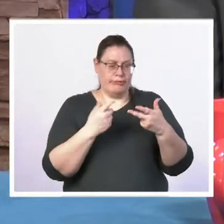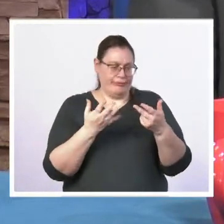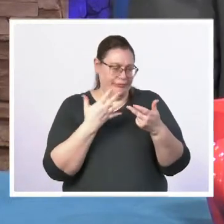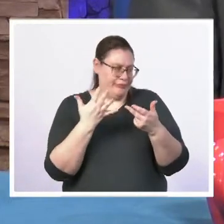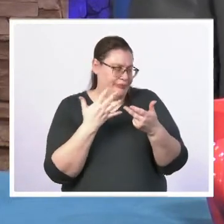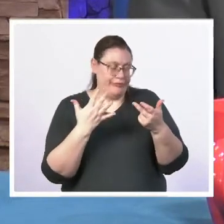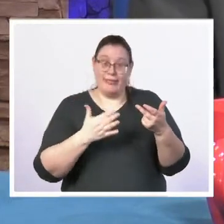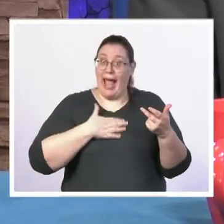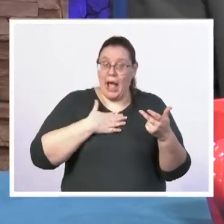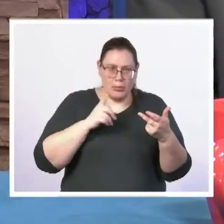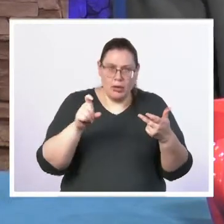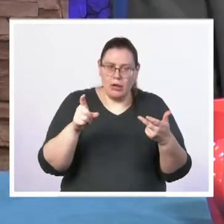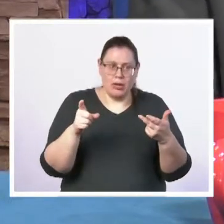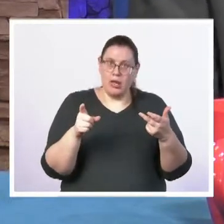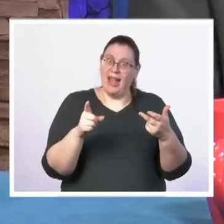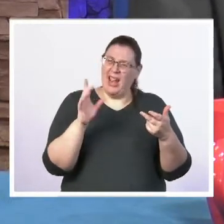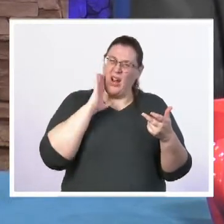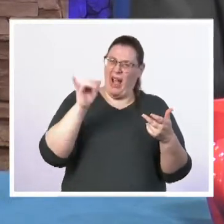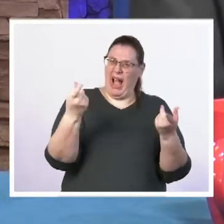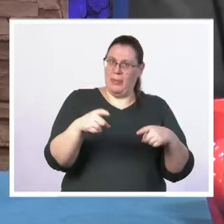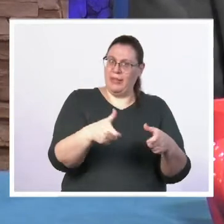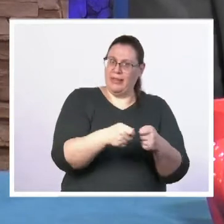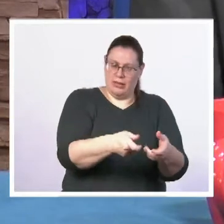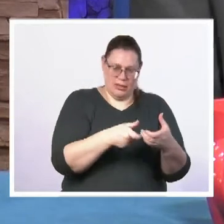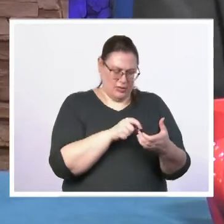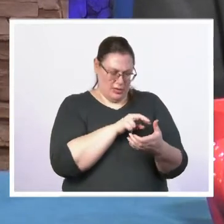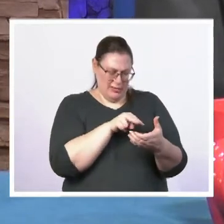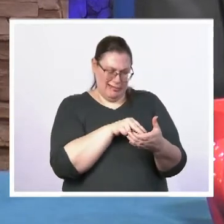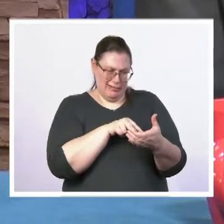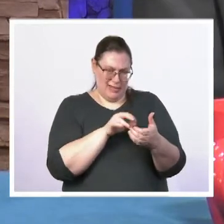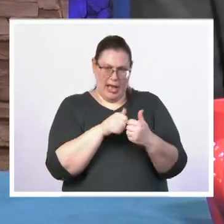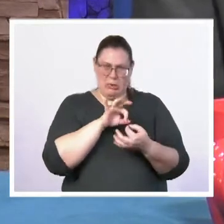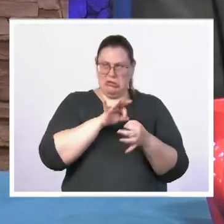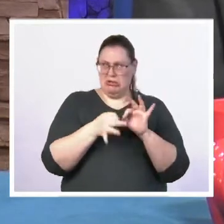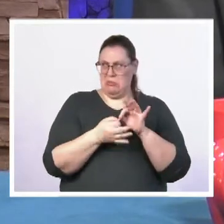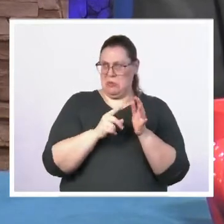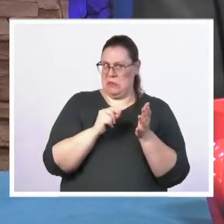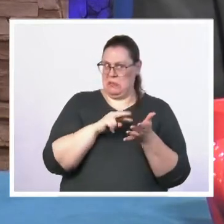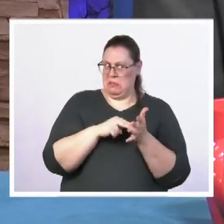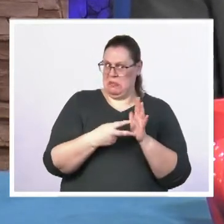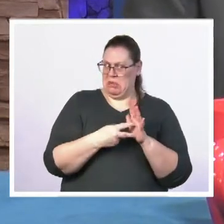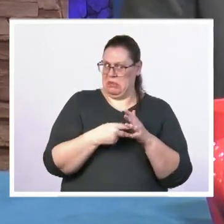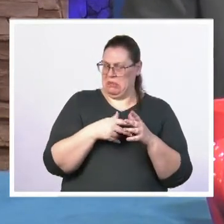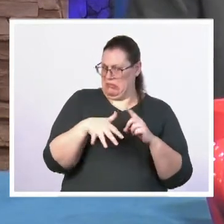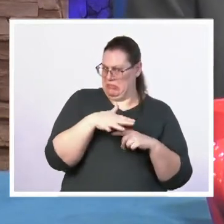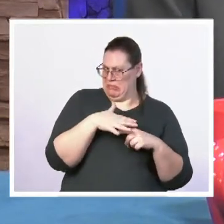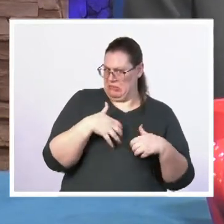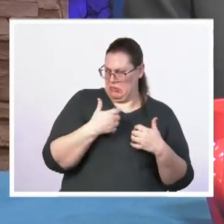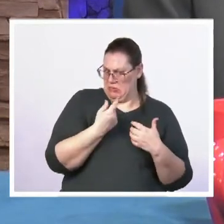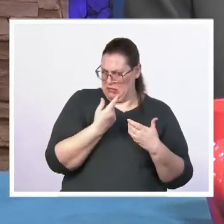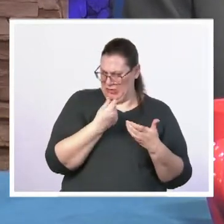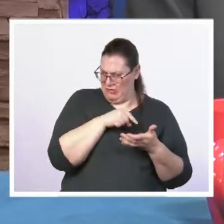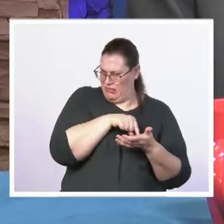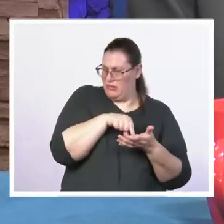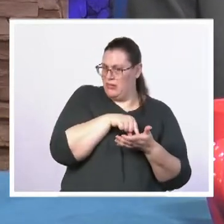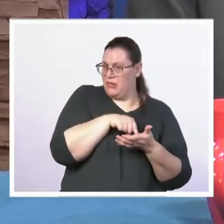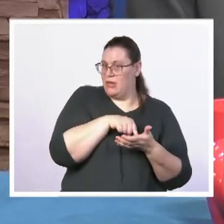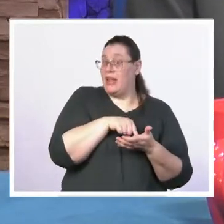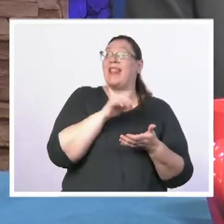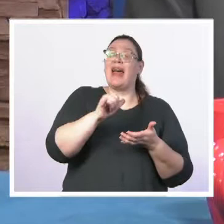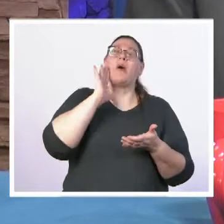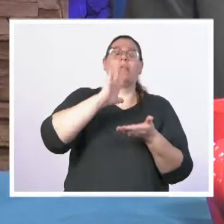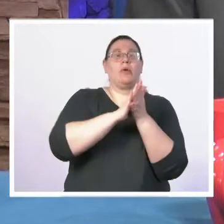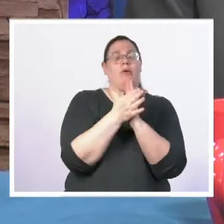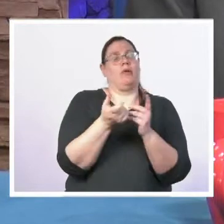happy sometimes you get that text doesn't you're not sure what the context is and I think that's going to happen a lot